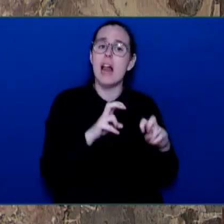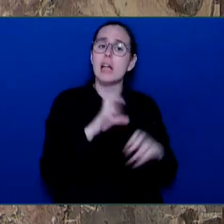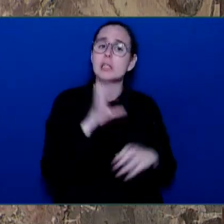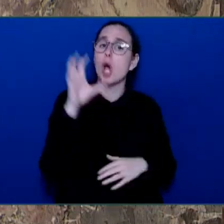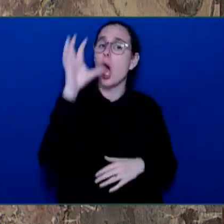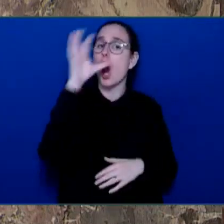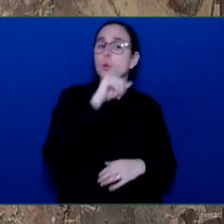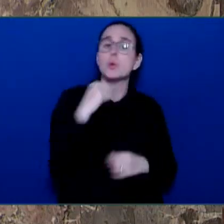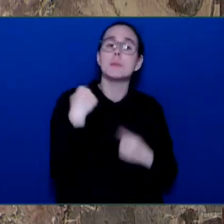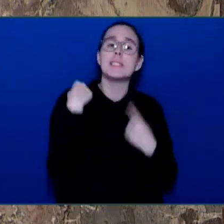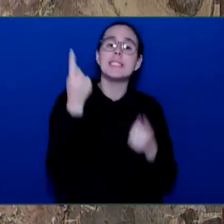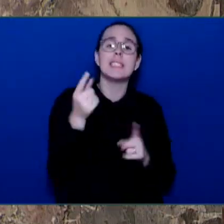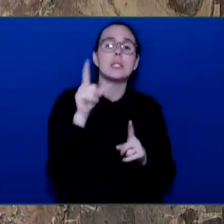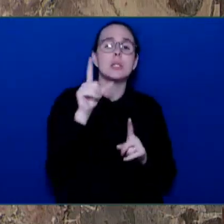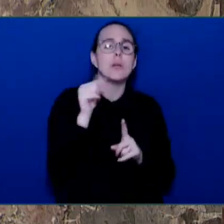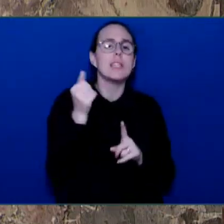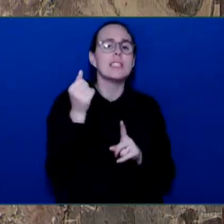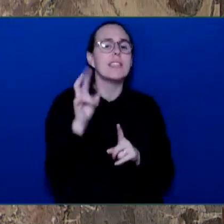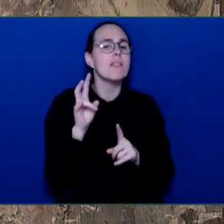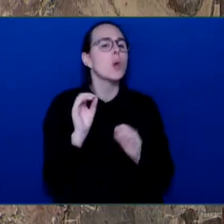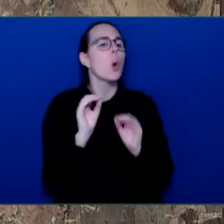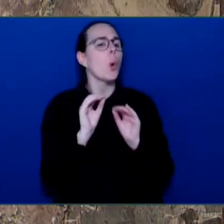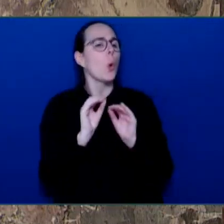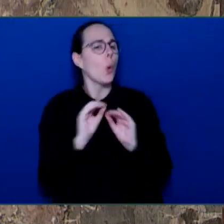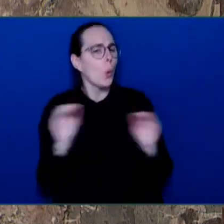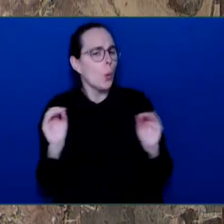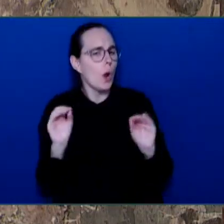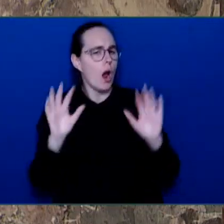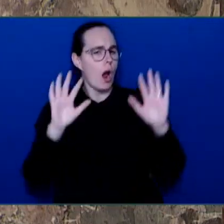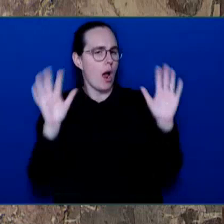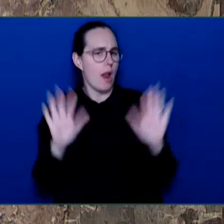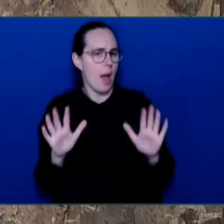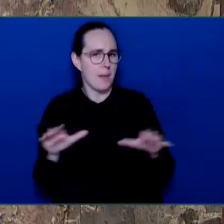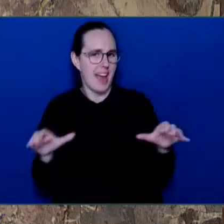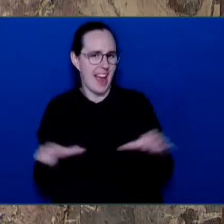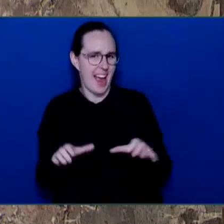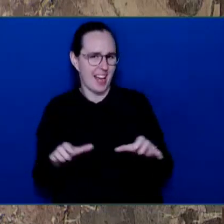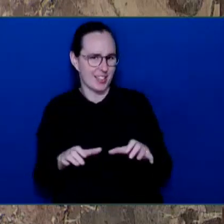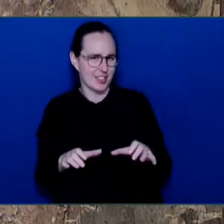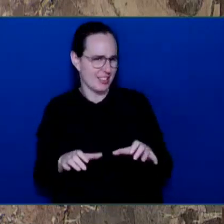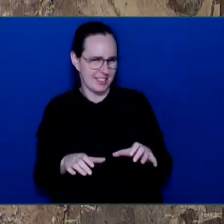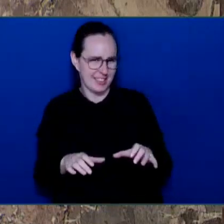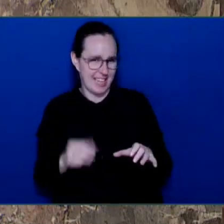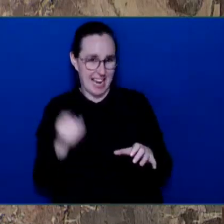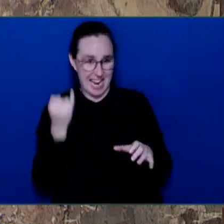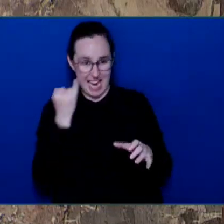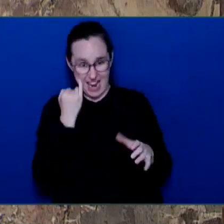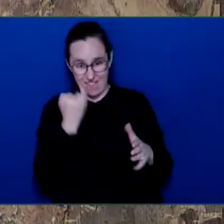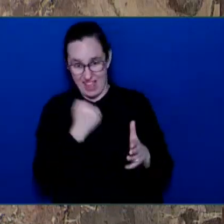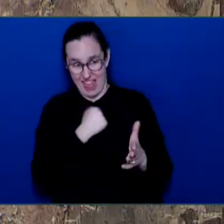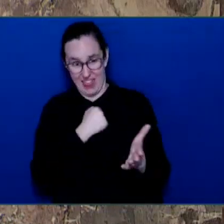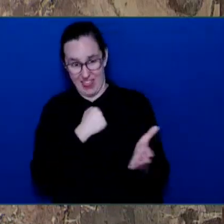none. And that would only have been true if those members were on this side of the House doing nothing.